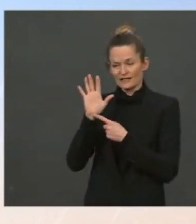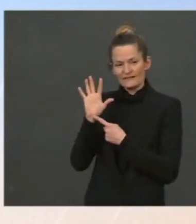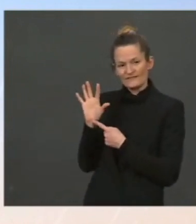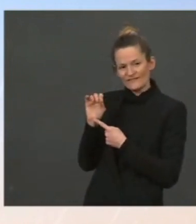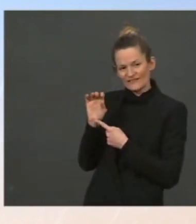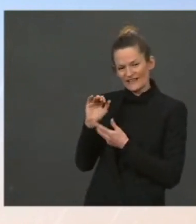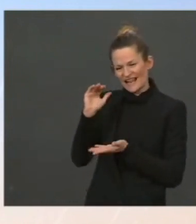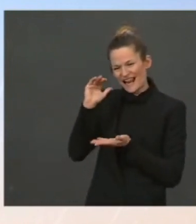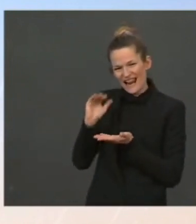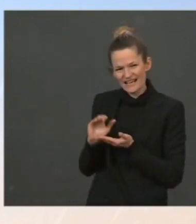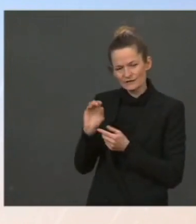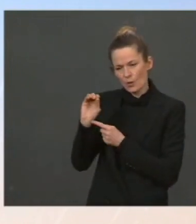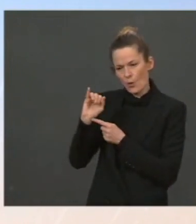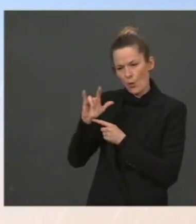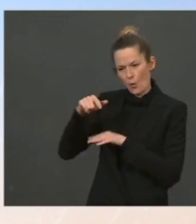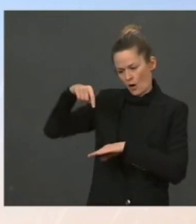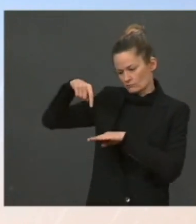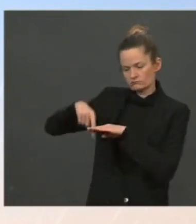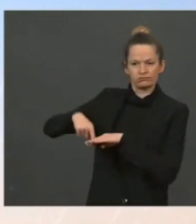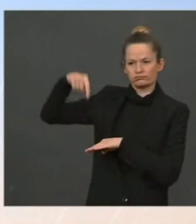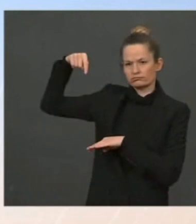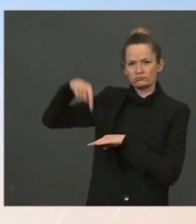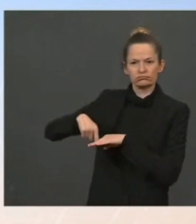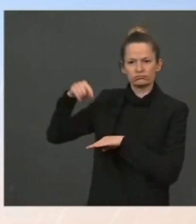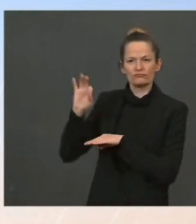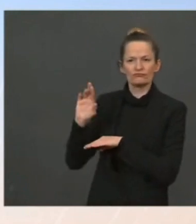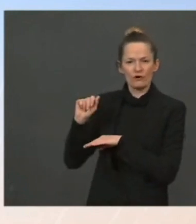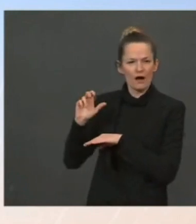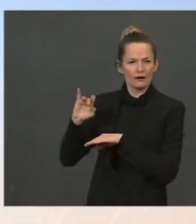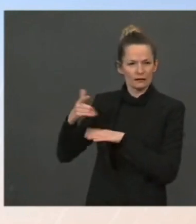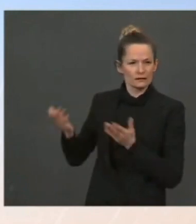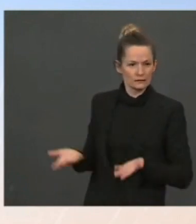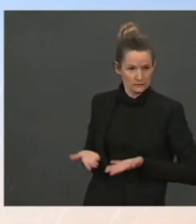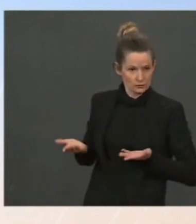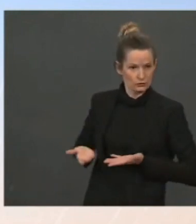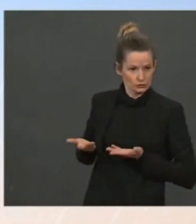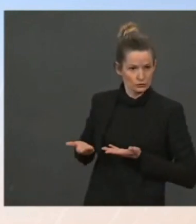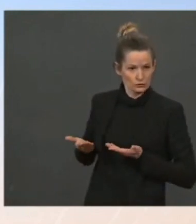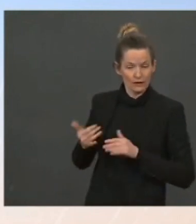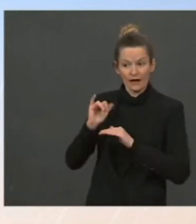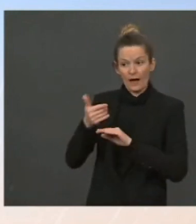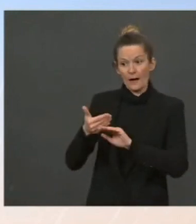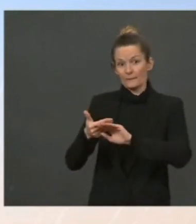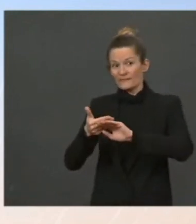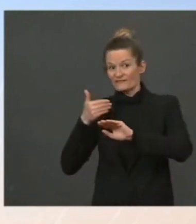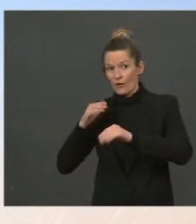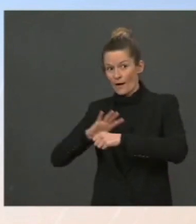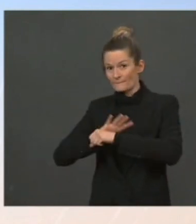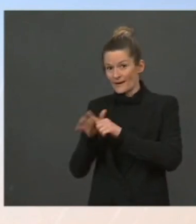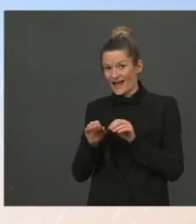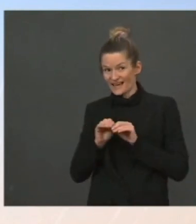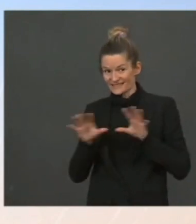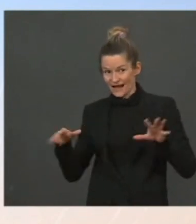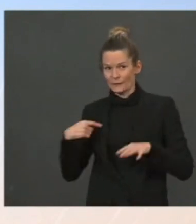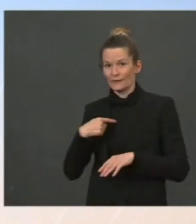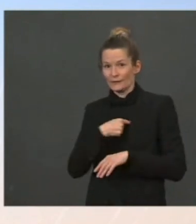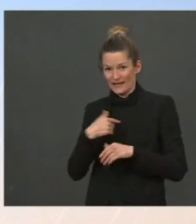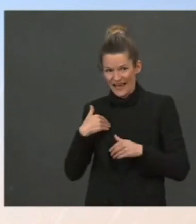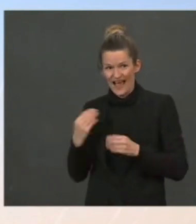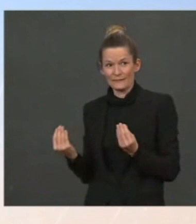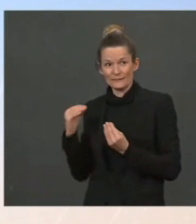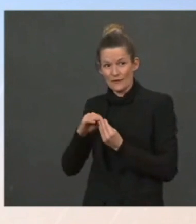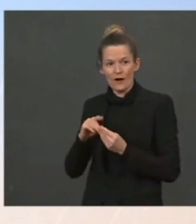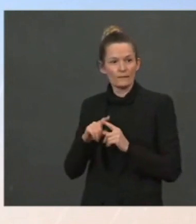that are functioning today than we did before the pandemic. And yet, the oil and gas industry has